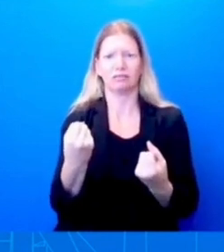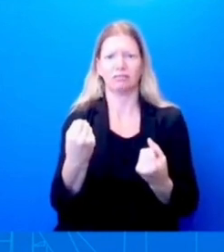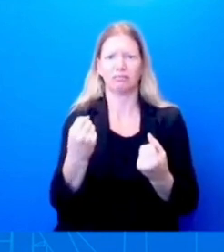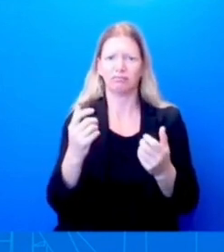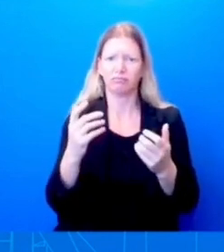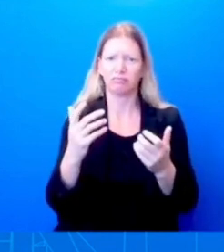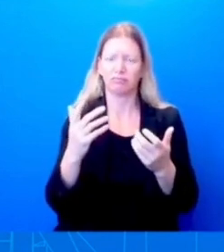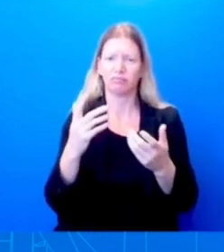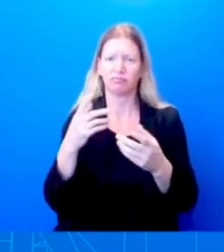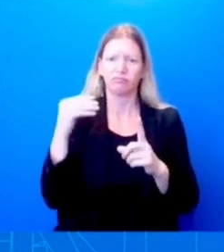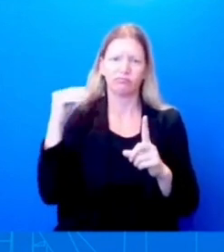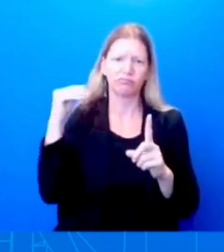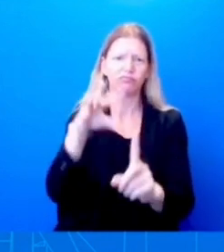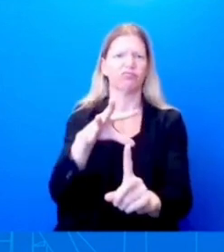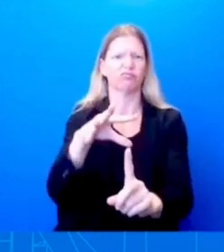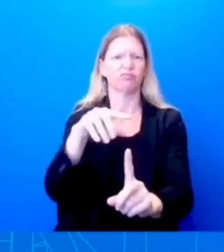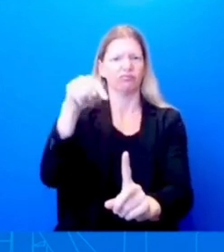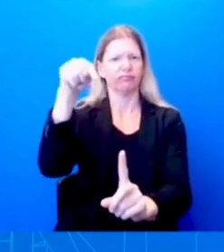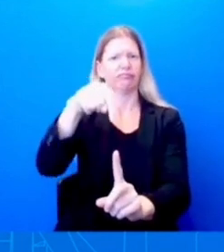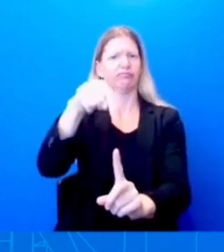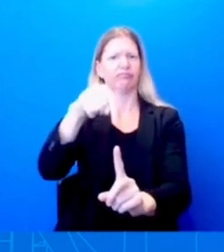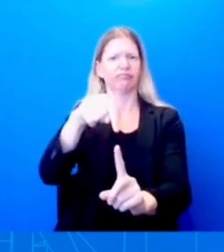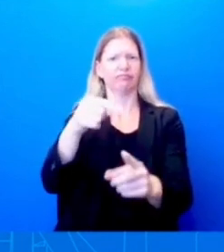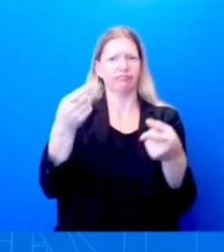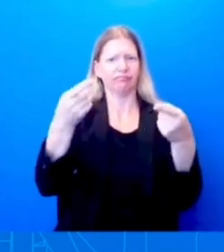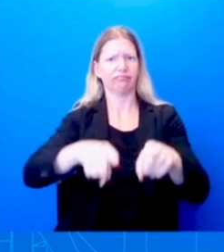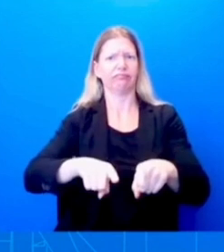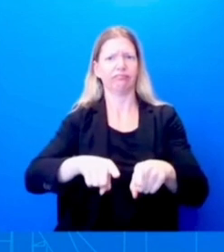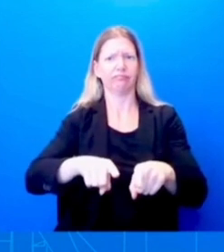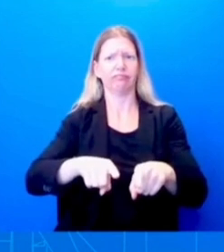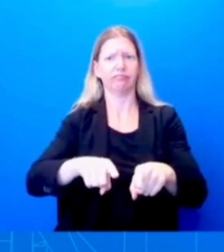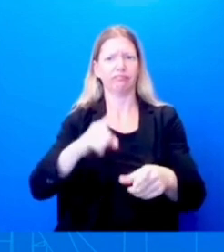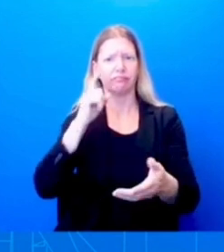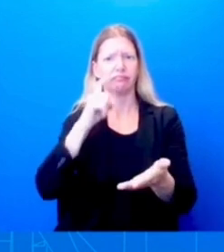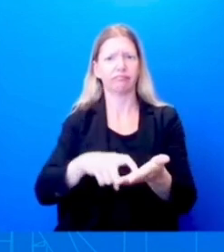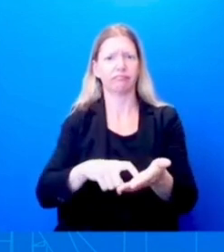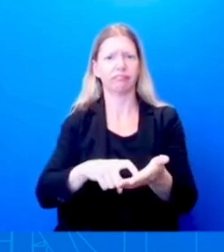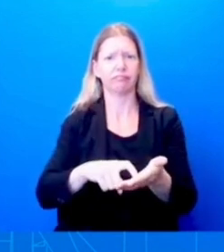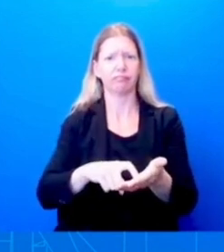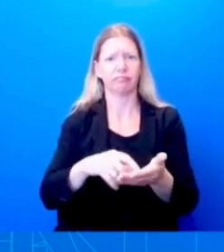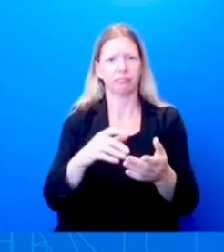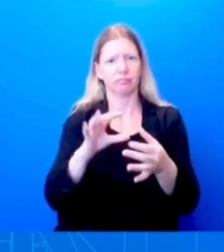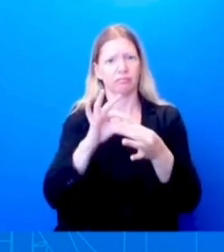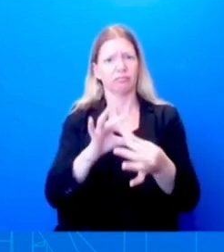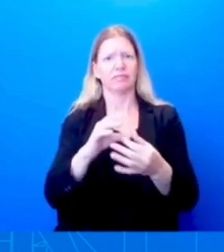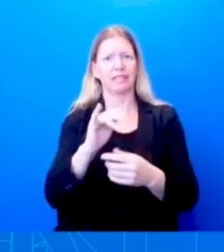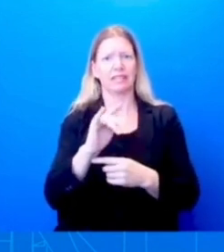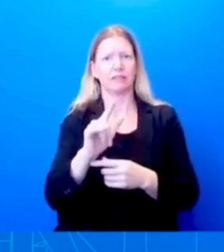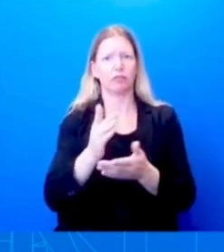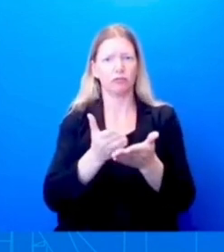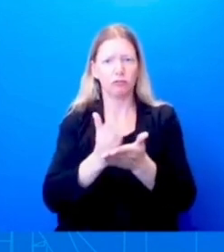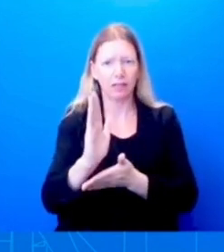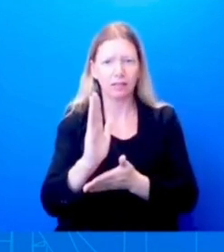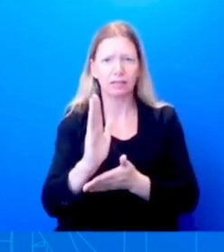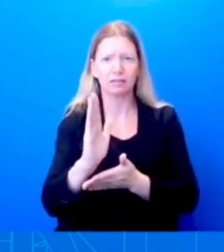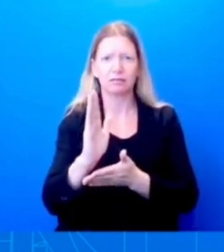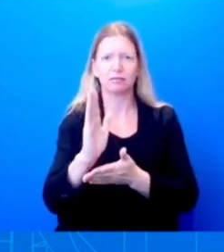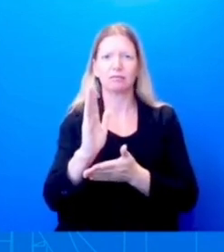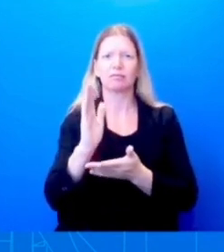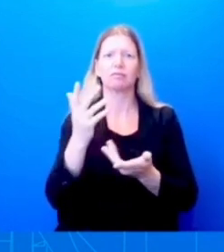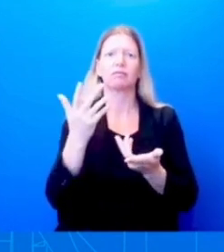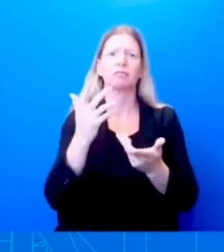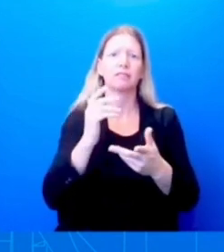events of the Civil Rights Movement. That action, establishing these monuments in Mississippi and in Illinois, was meant to make sure people